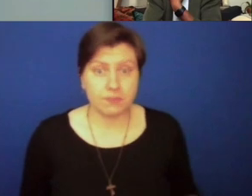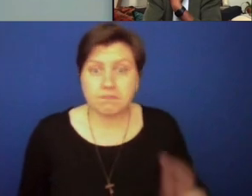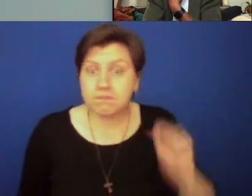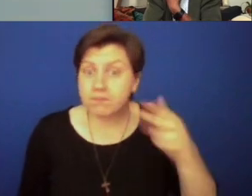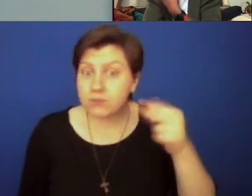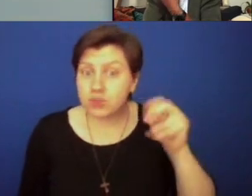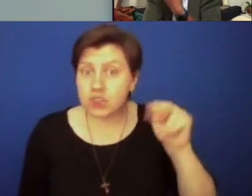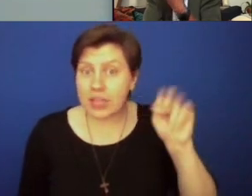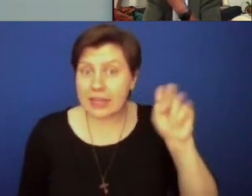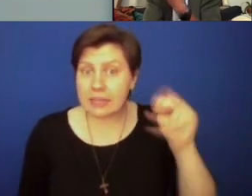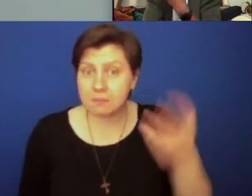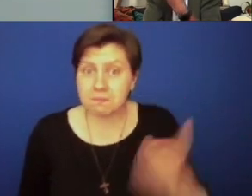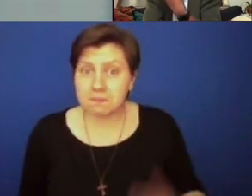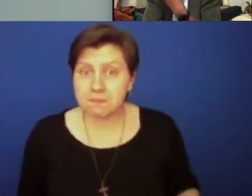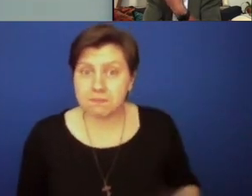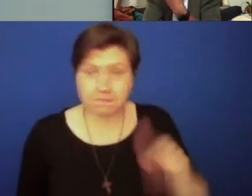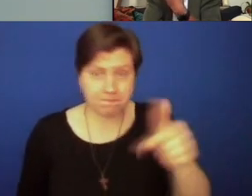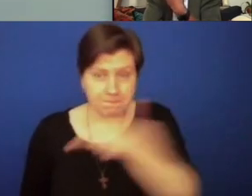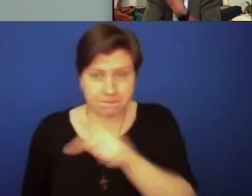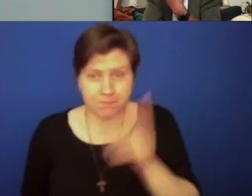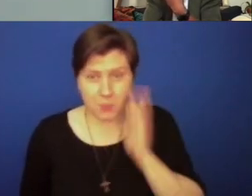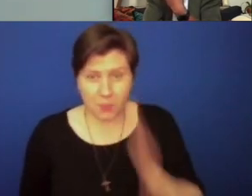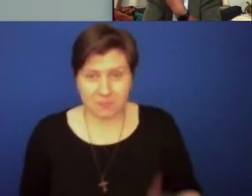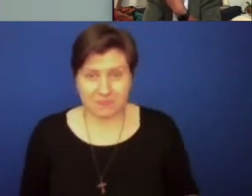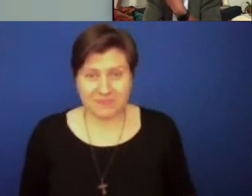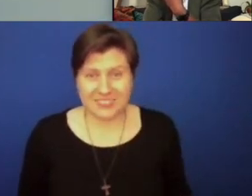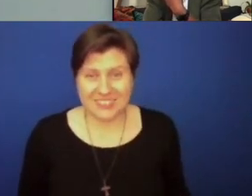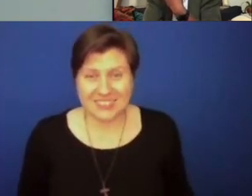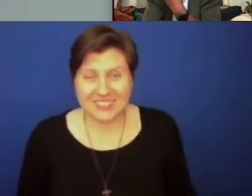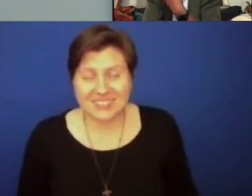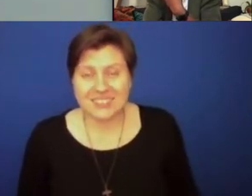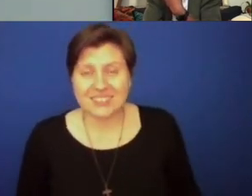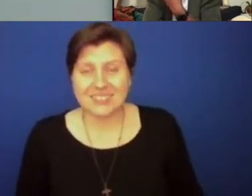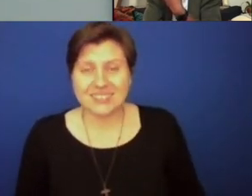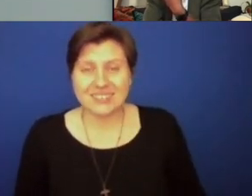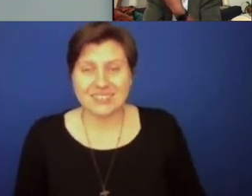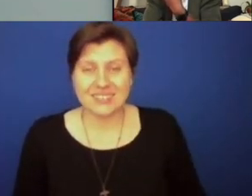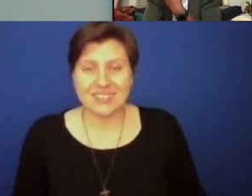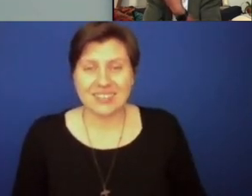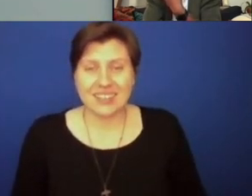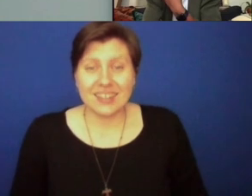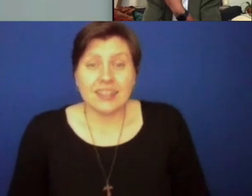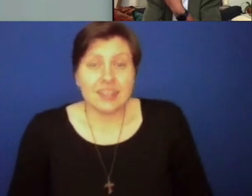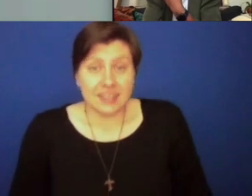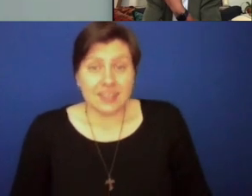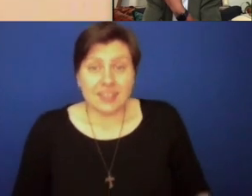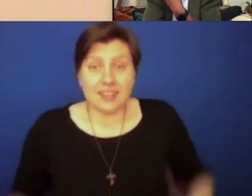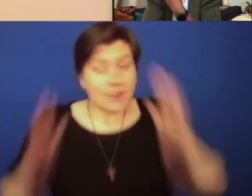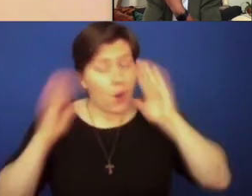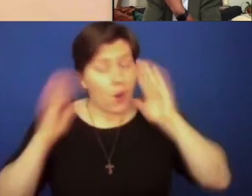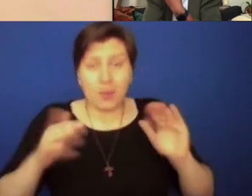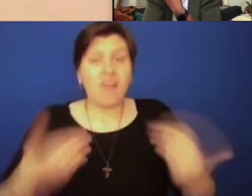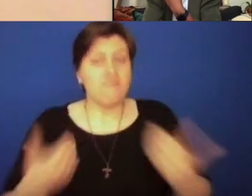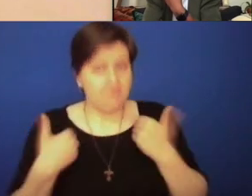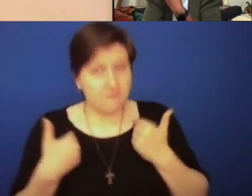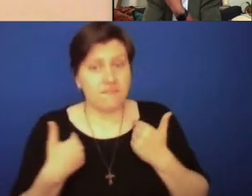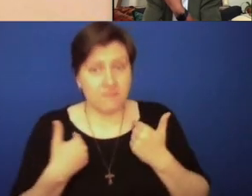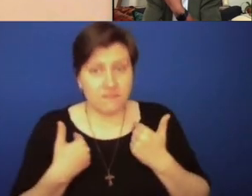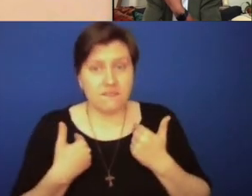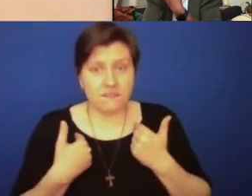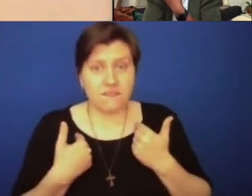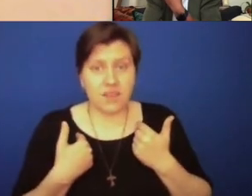And Shannon, I'll start with you. We'll go in the order of our first questions. Put you on the spot. I'm hopeful in this moment because